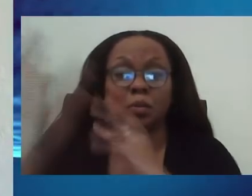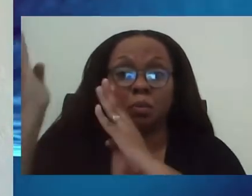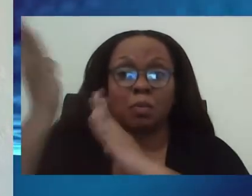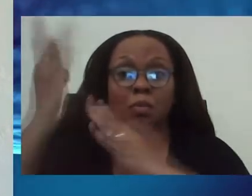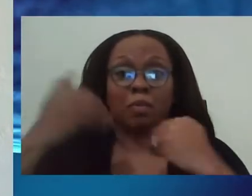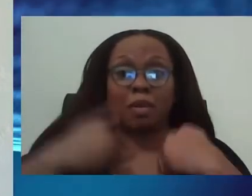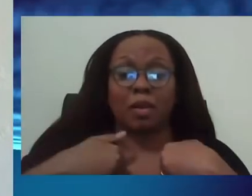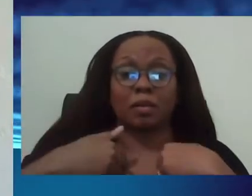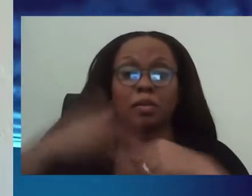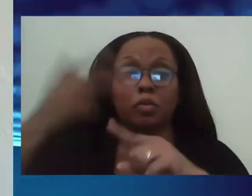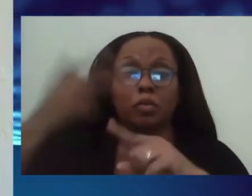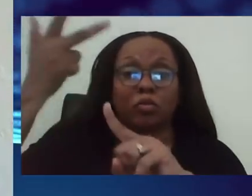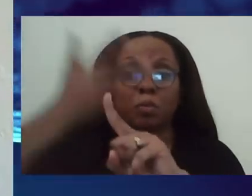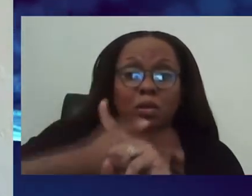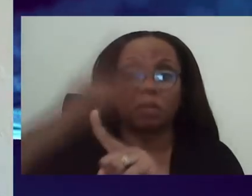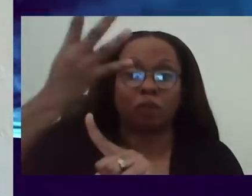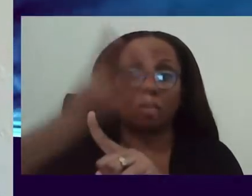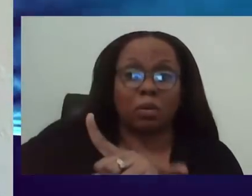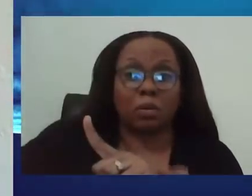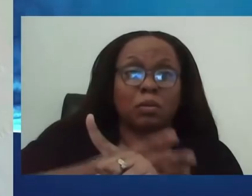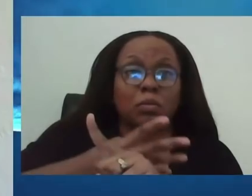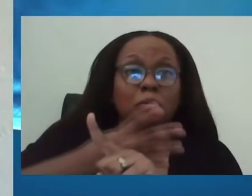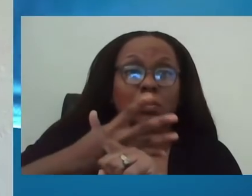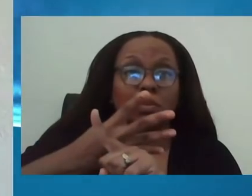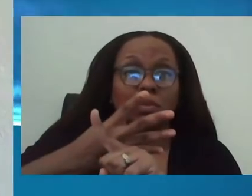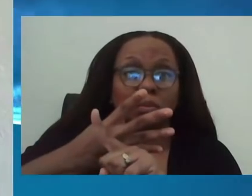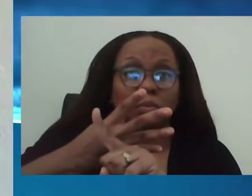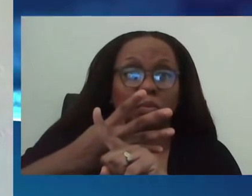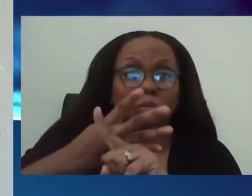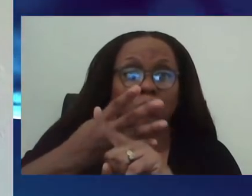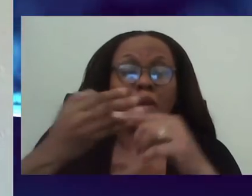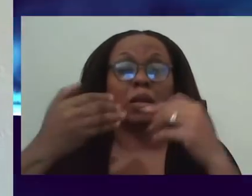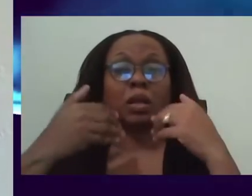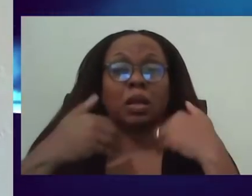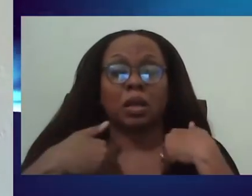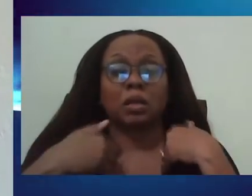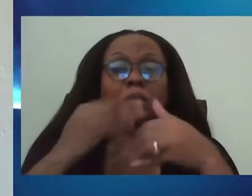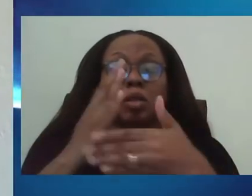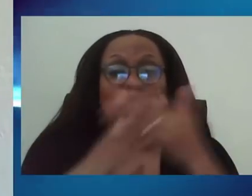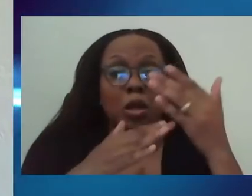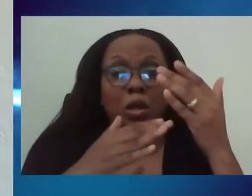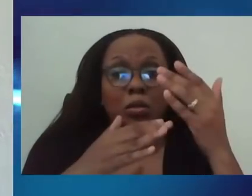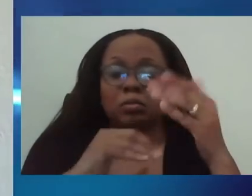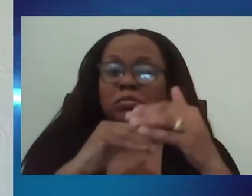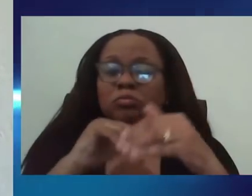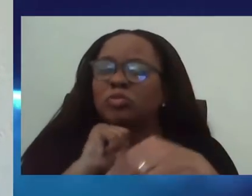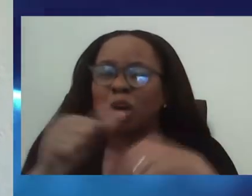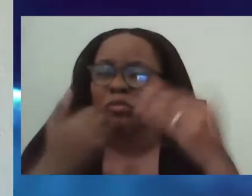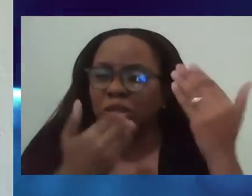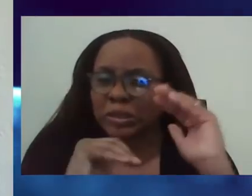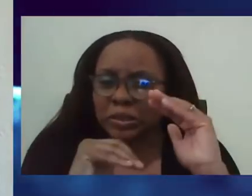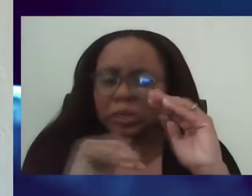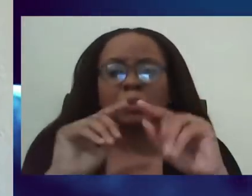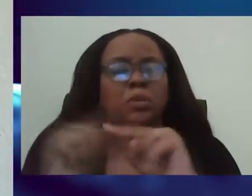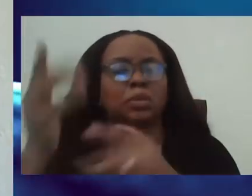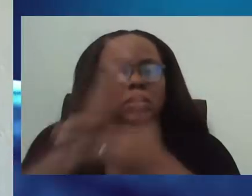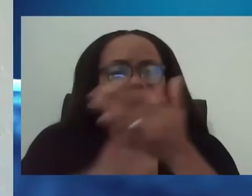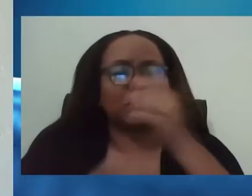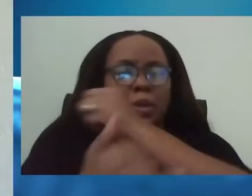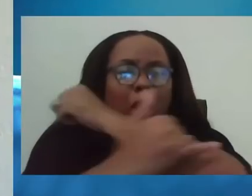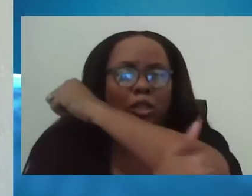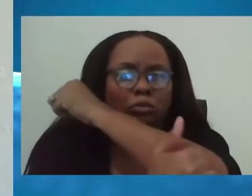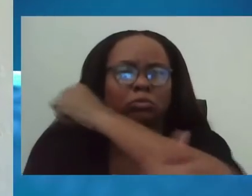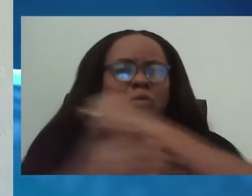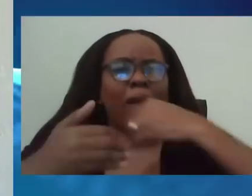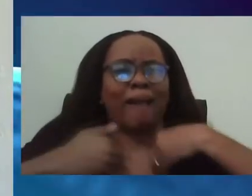did not completely do restrictions. Whereas you can see that places that don't have the restrictions, you can see